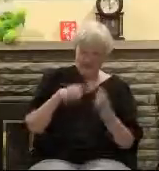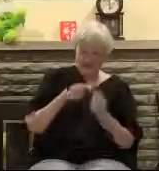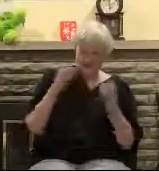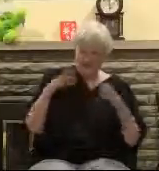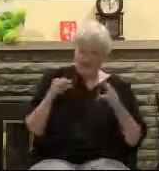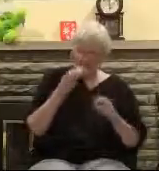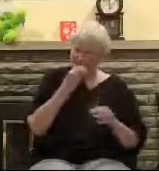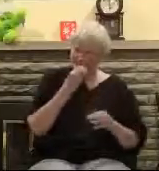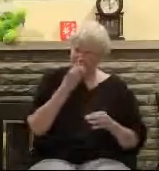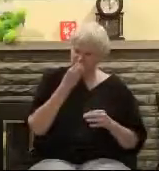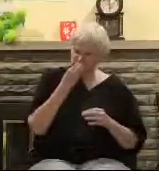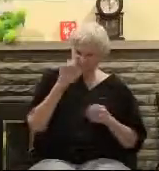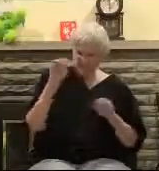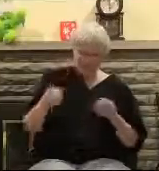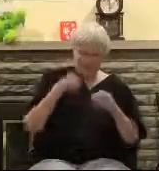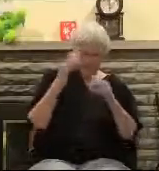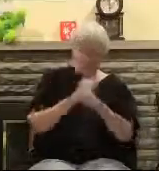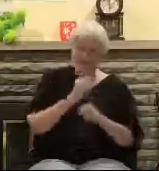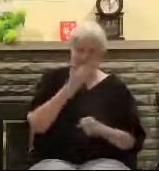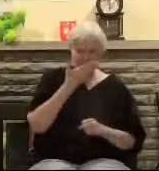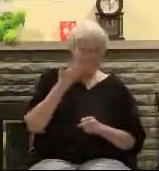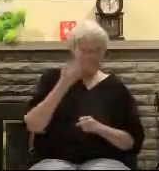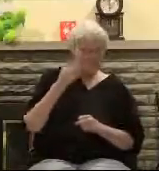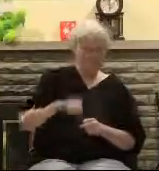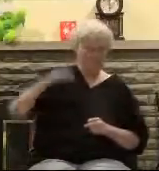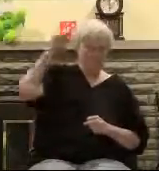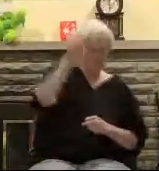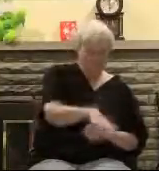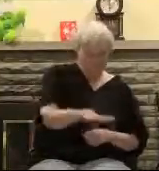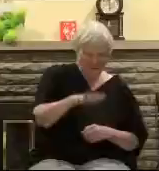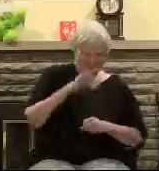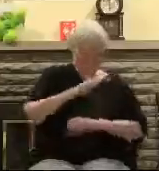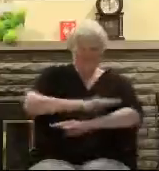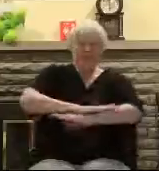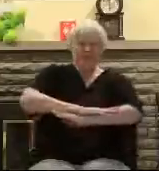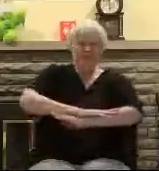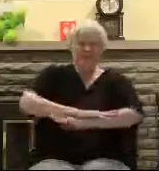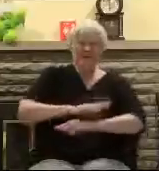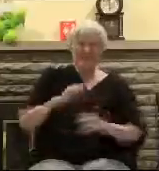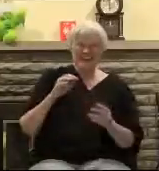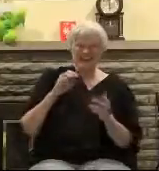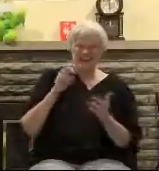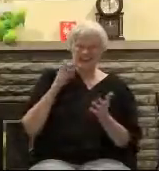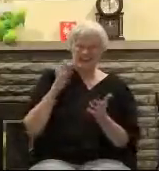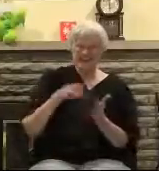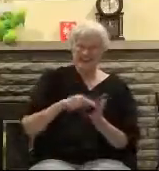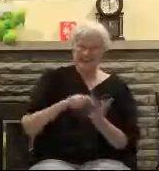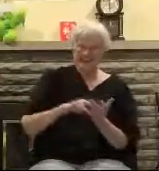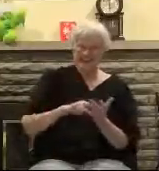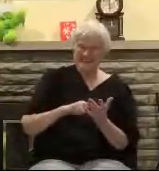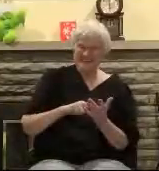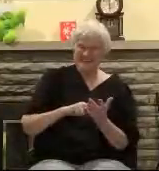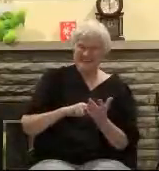A book of fiction doesn't put that kind of detail in there by the way and doesn't even explain it just leaves it there. It's an amazing